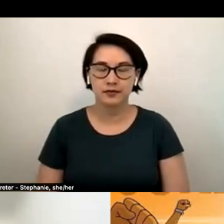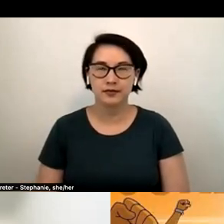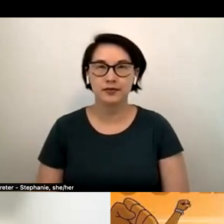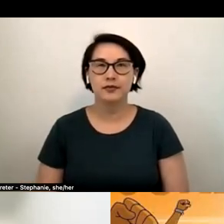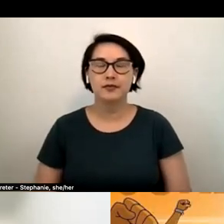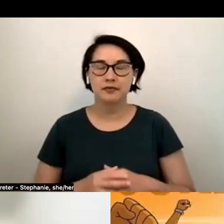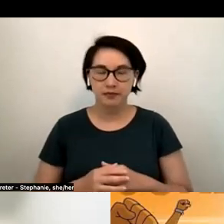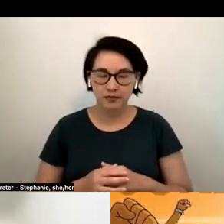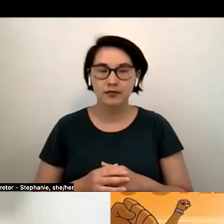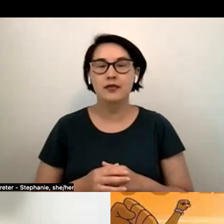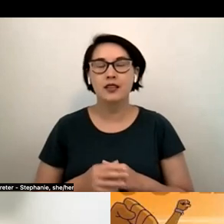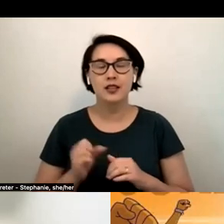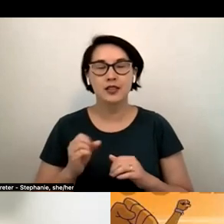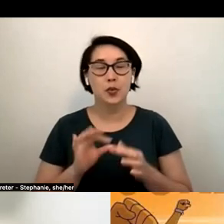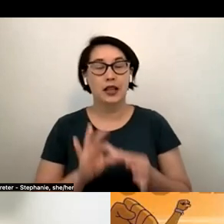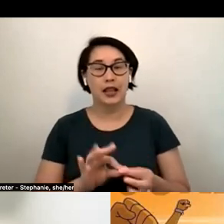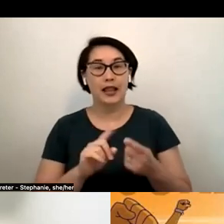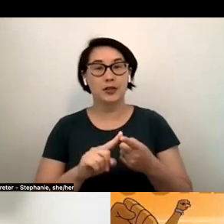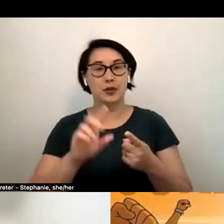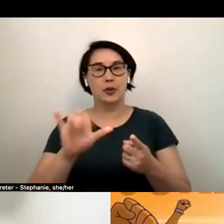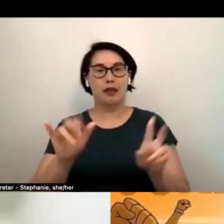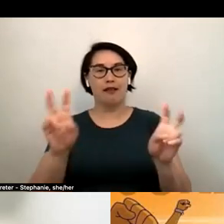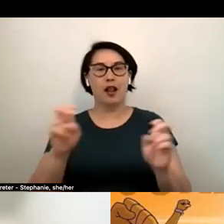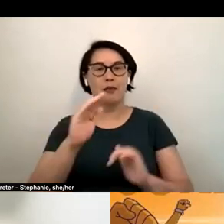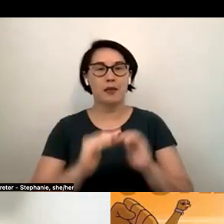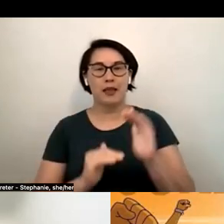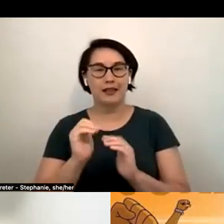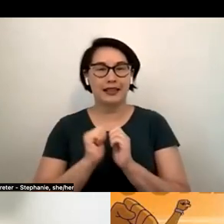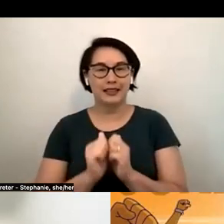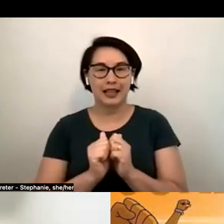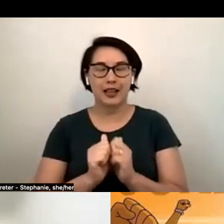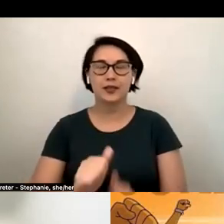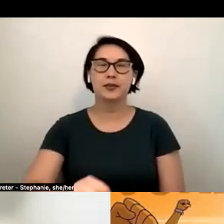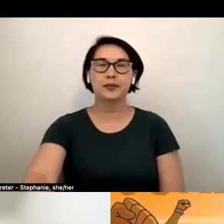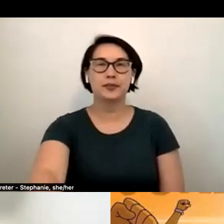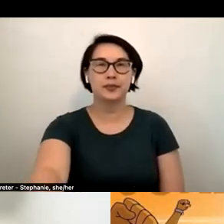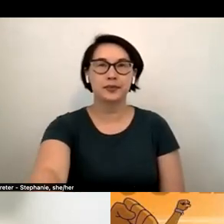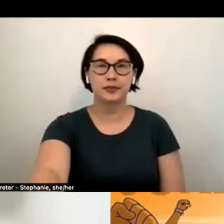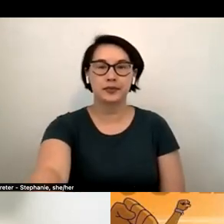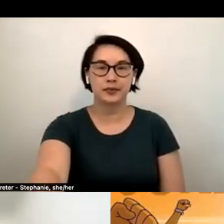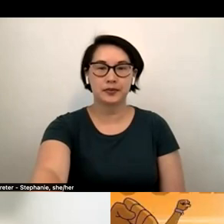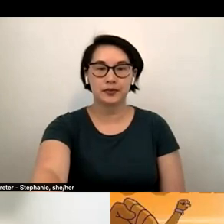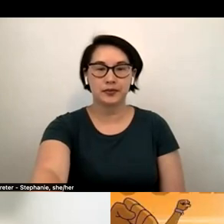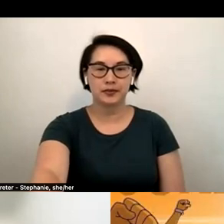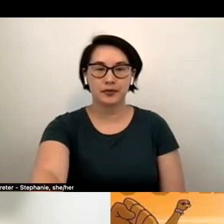about building together right i'm reminded of the quote